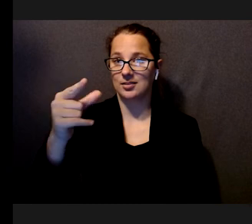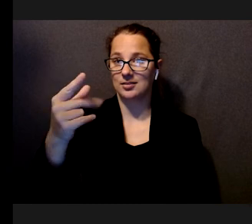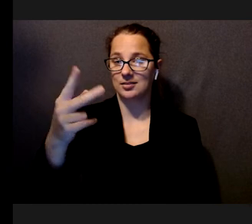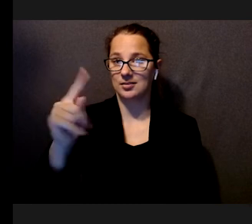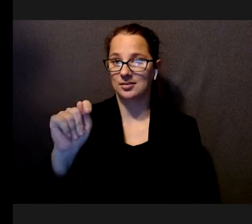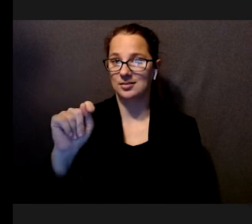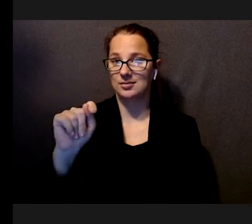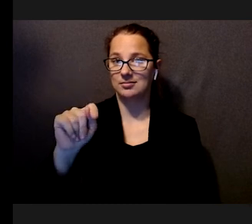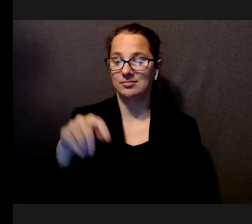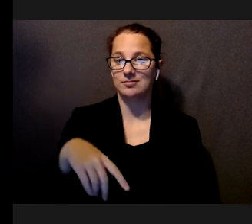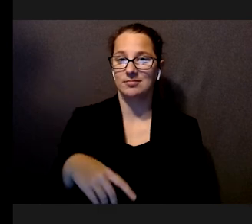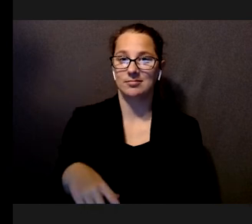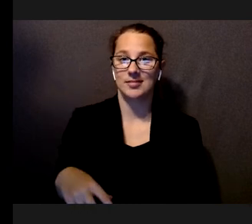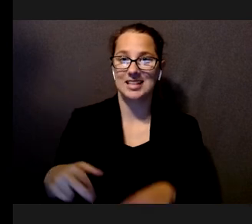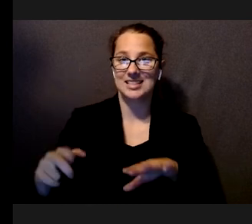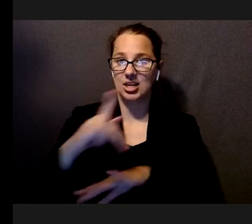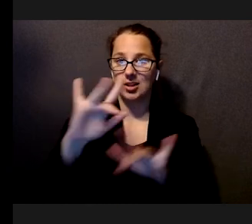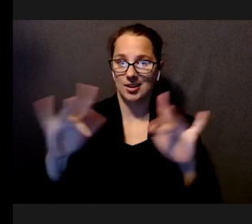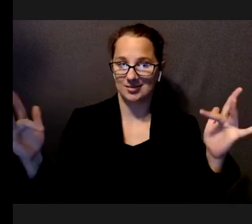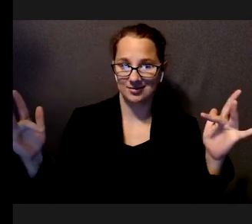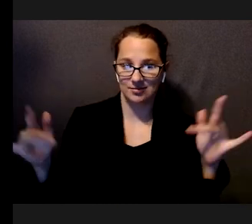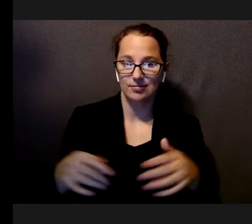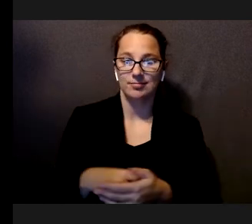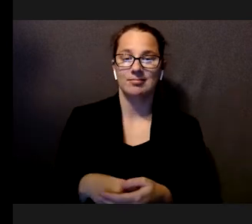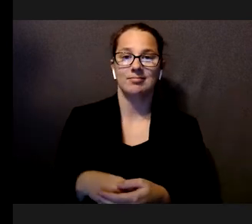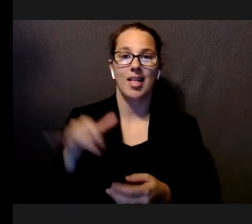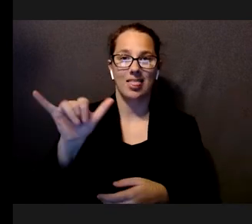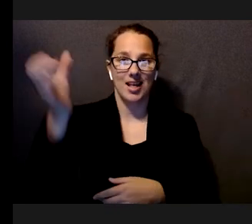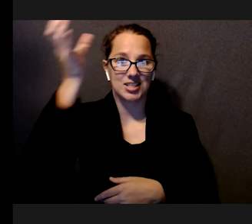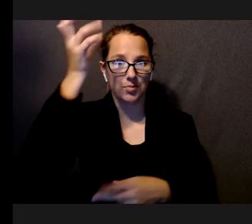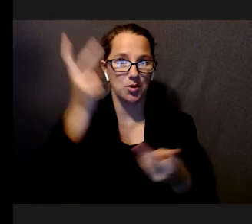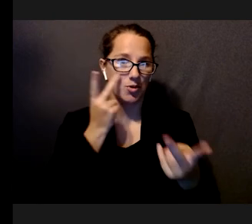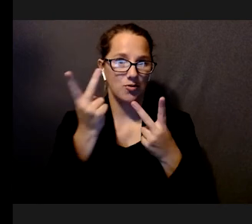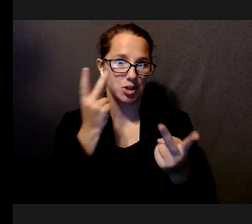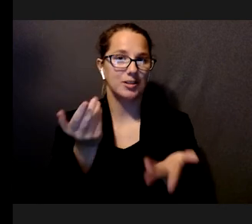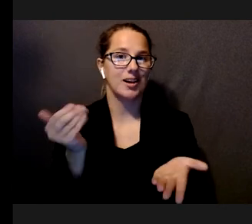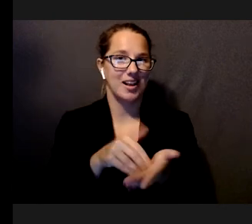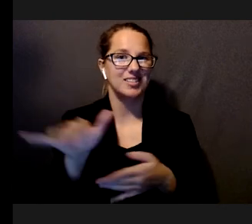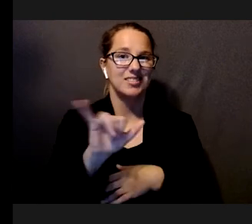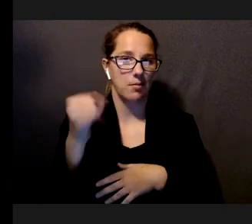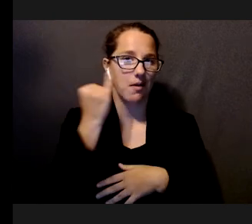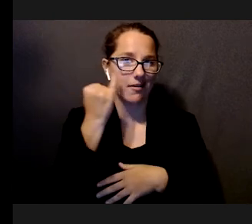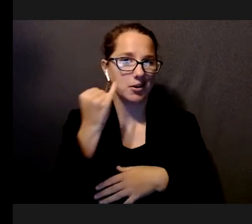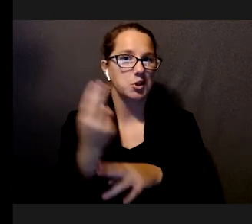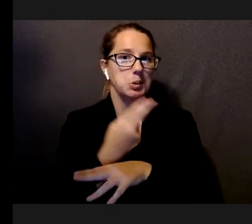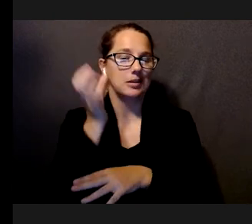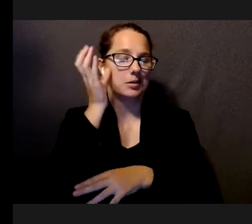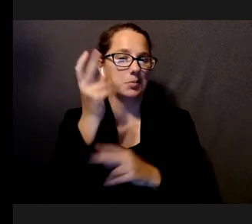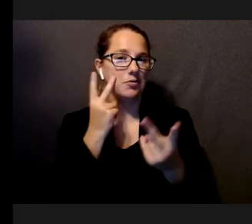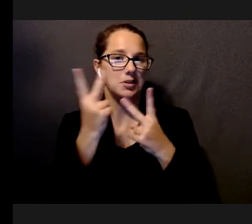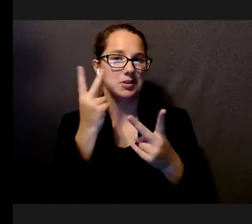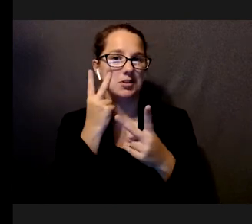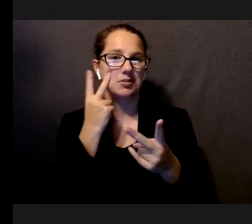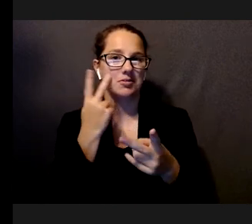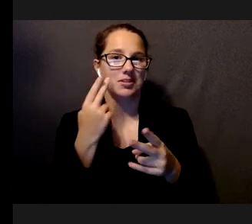is, once again, an augmented reality system, and it recognizes stairs with computer vision, so same idea. So, we're taking advantage of computer vision